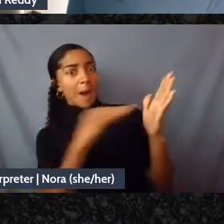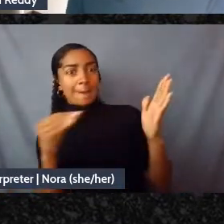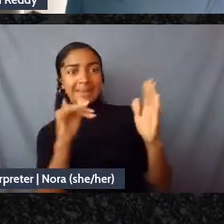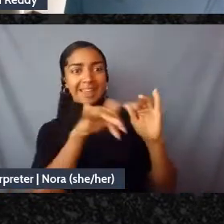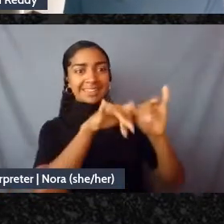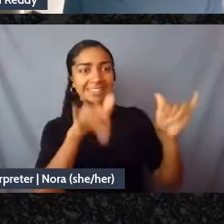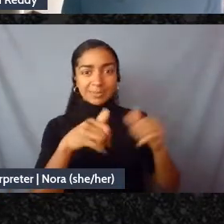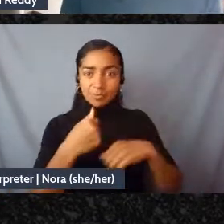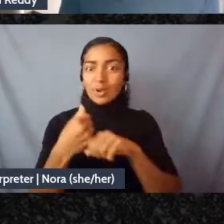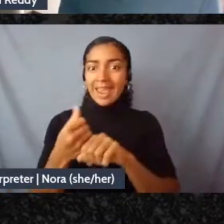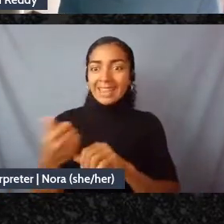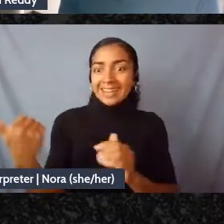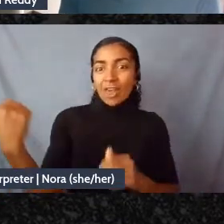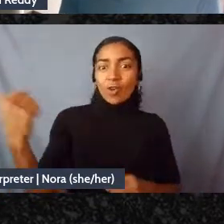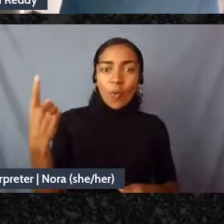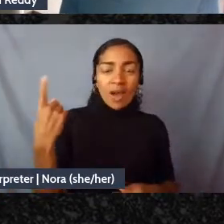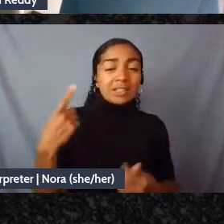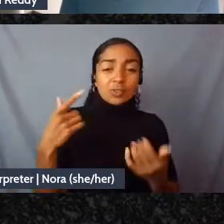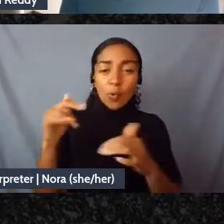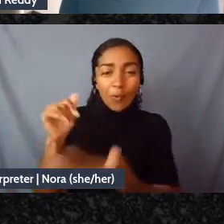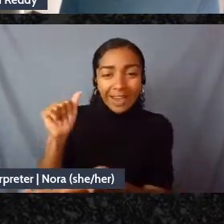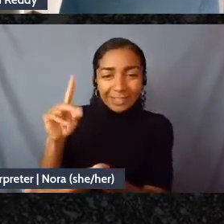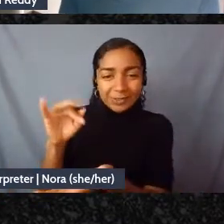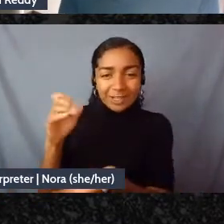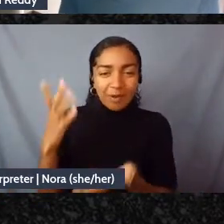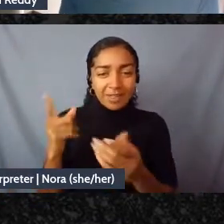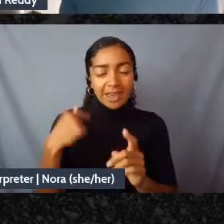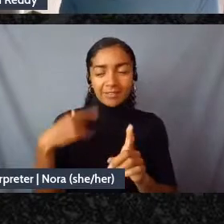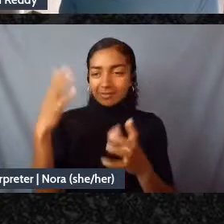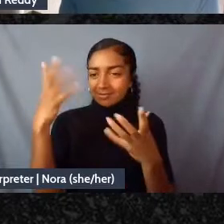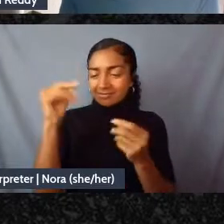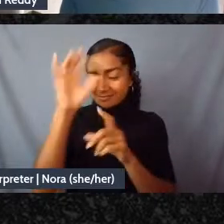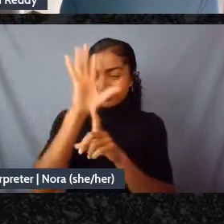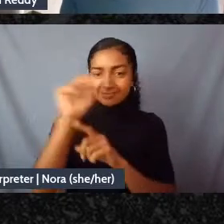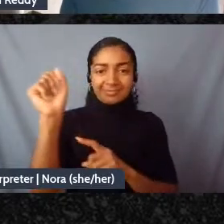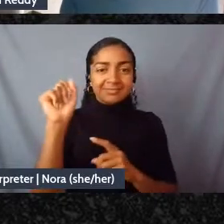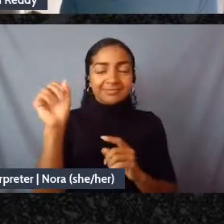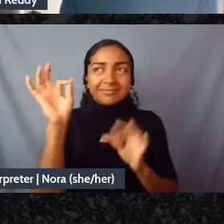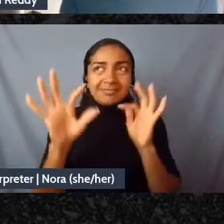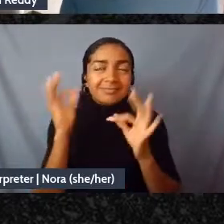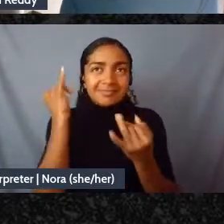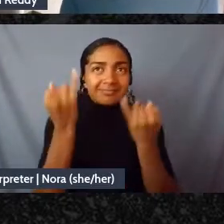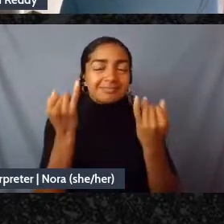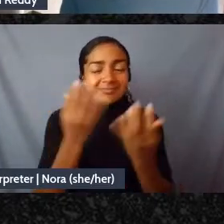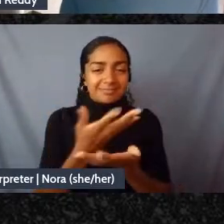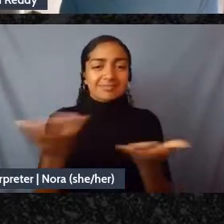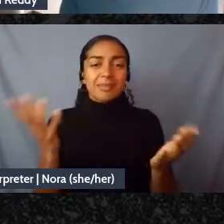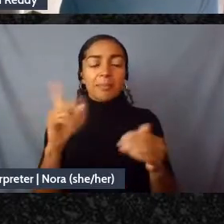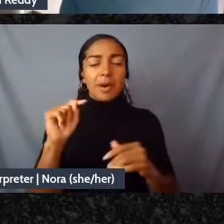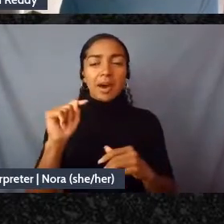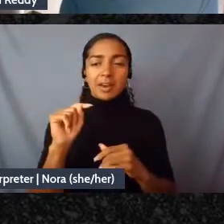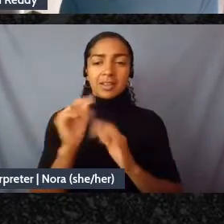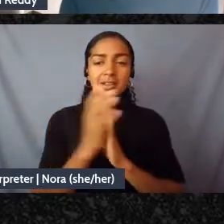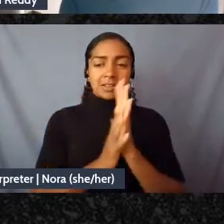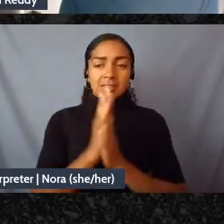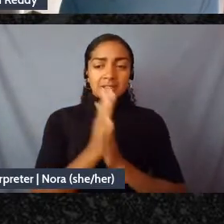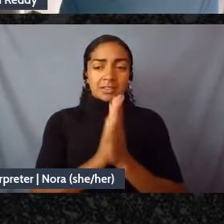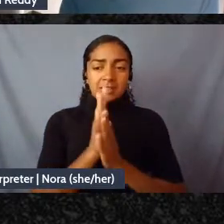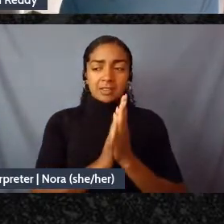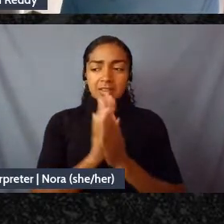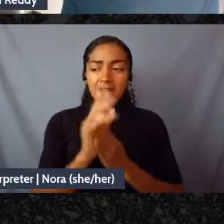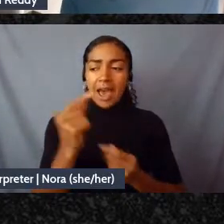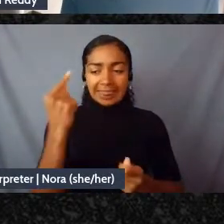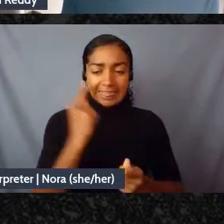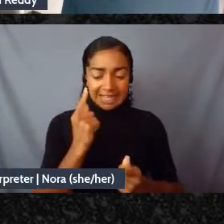have brilliant you know pollinations but I think there are ways to